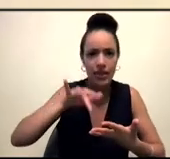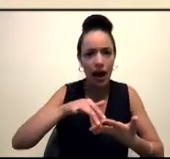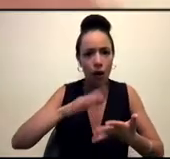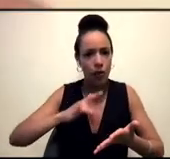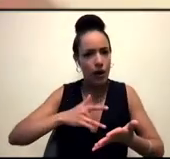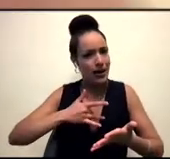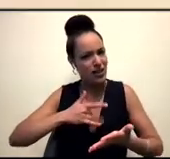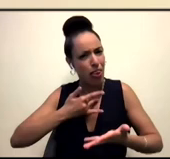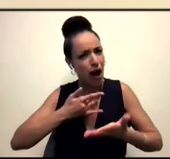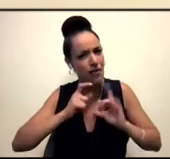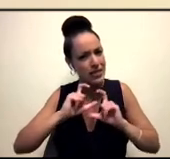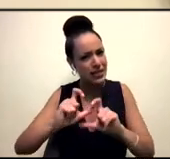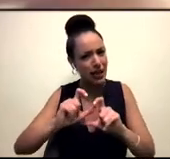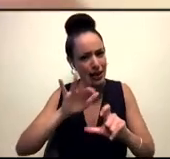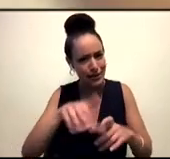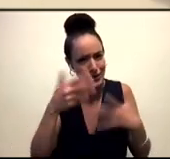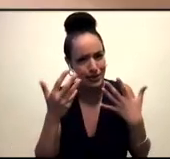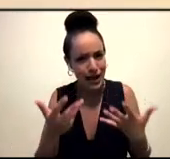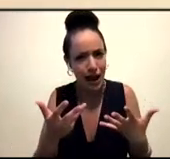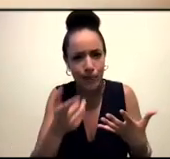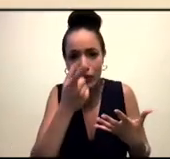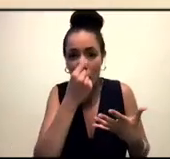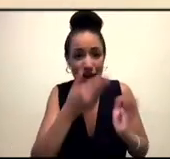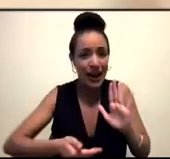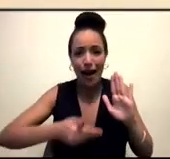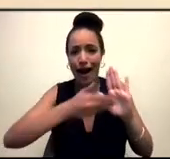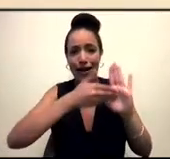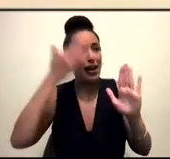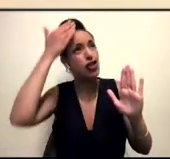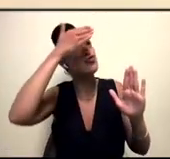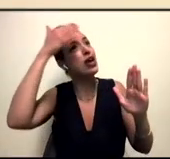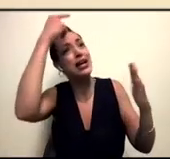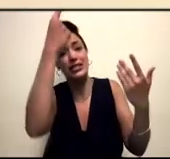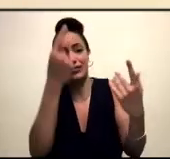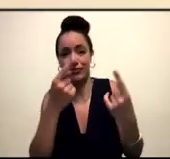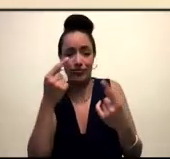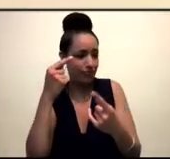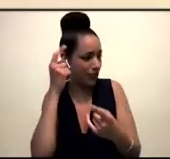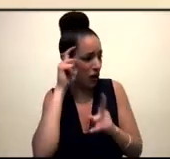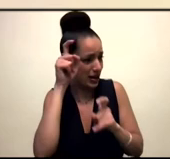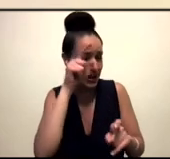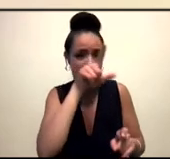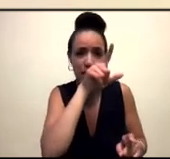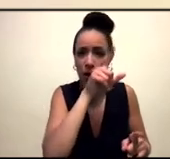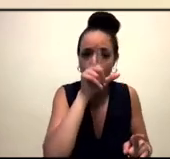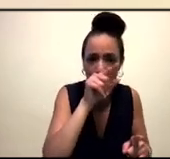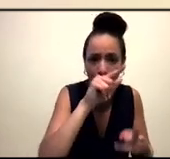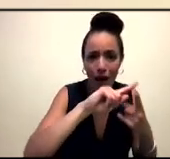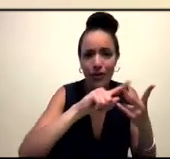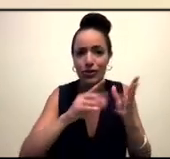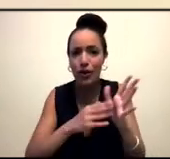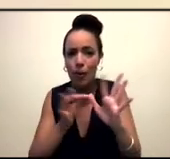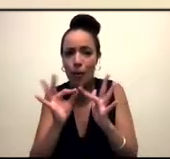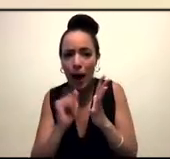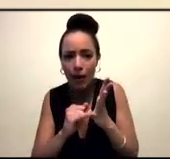with with birds or with with stories and with maps and whatever way I do it, it's not meant to be figurative at all. It's very